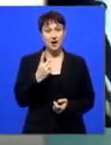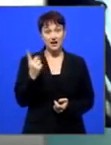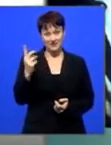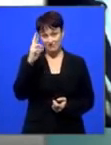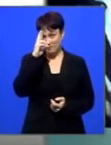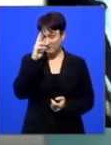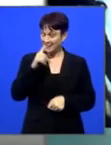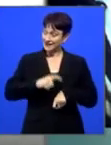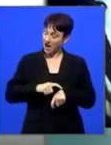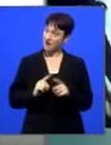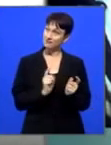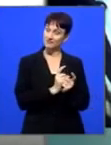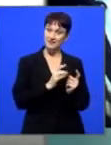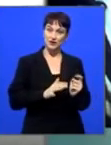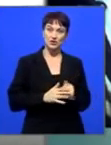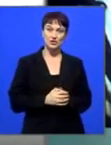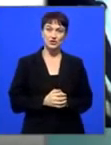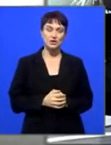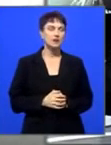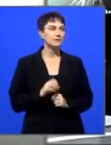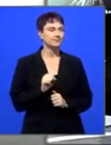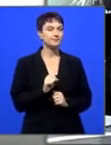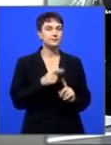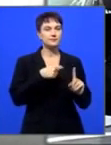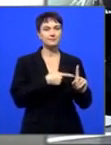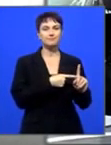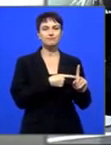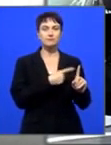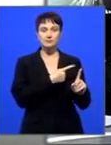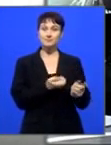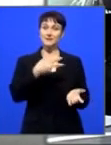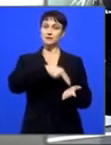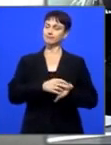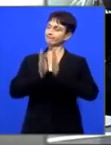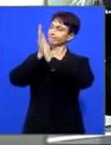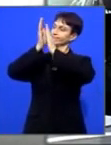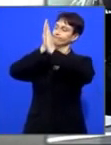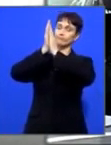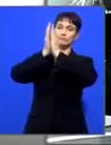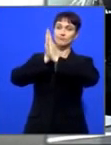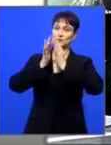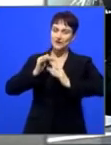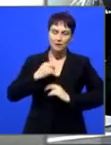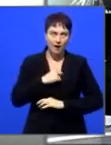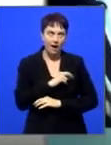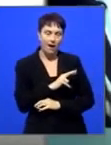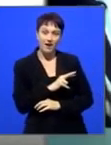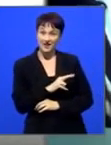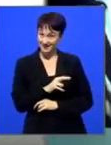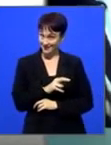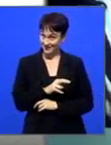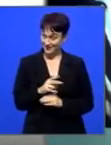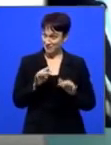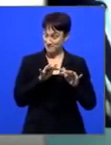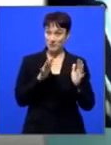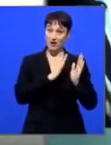moment for a lifetime. I remember that moment for a lifetime. didn't he? He also stood for me and clapped as well. Yes. Very few people can say I got a standing